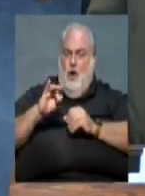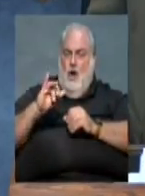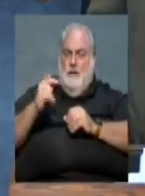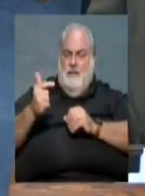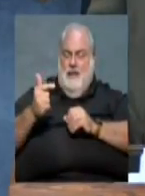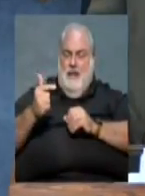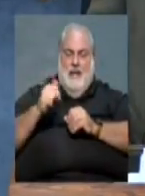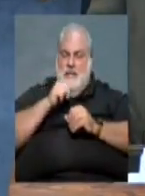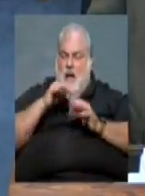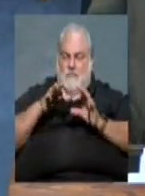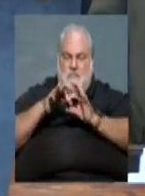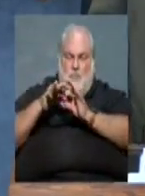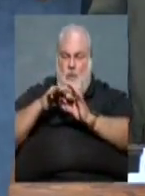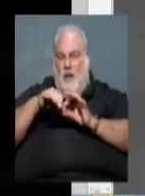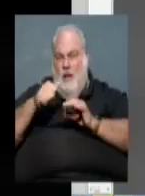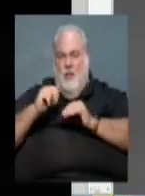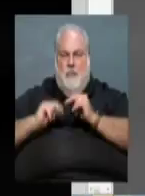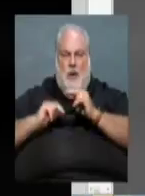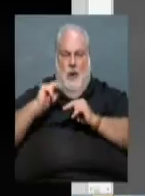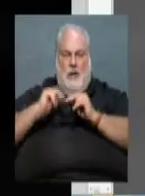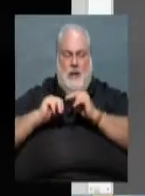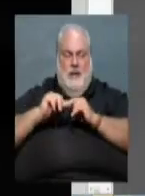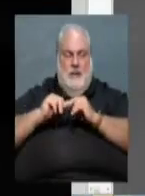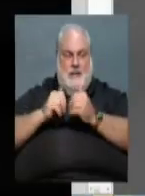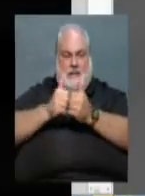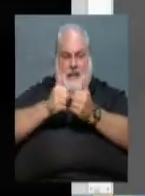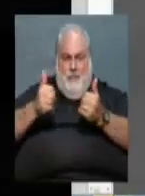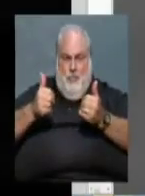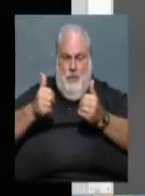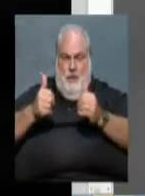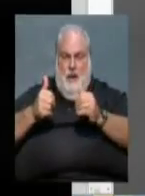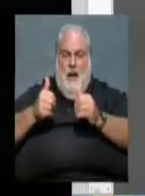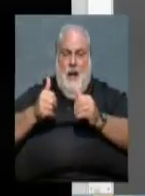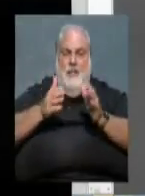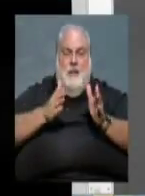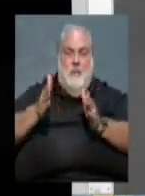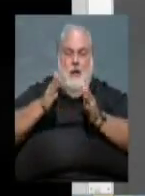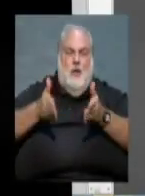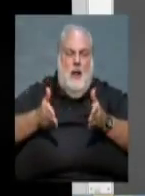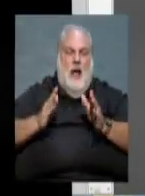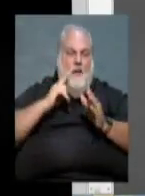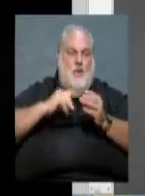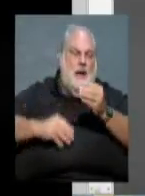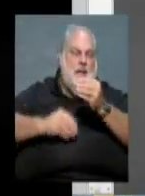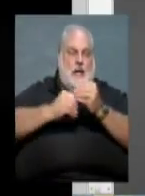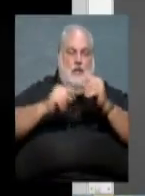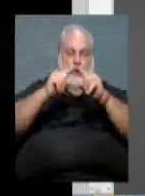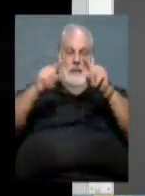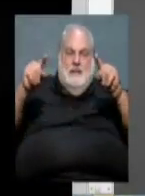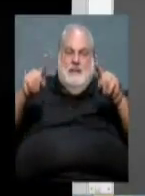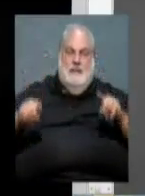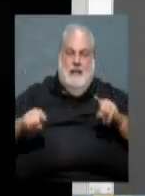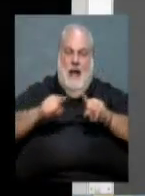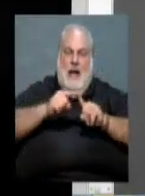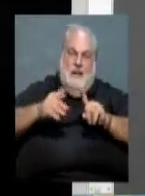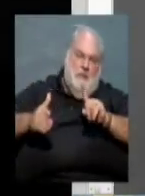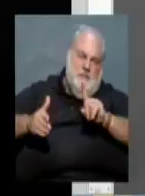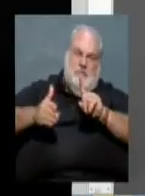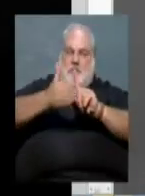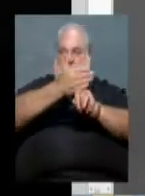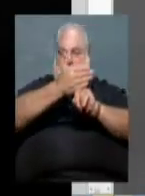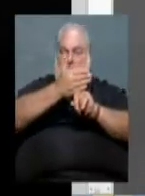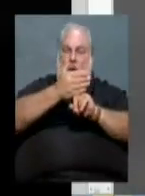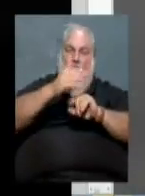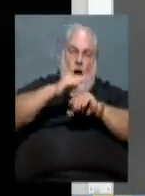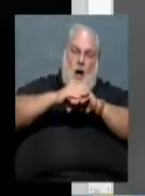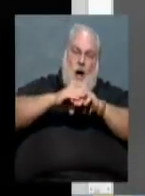plan development to allow additional signage on this restaurant that's